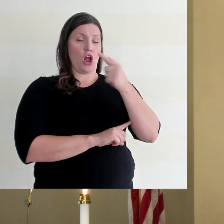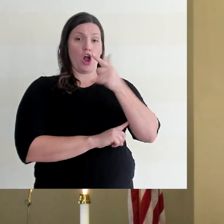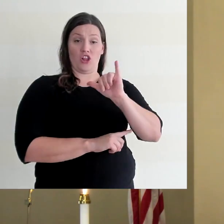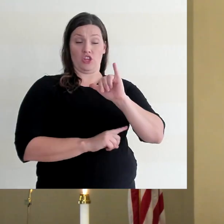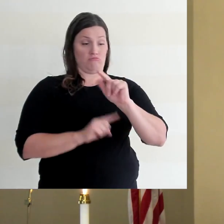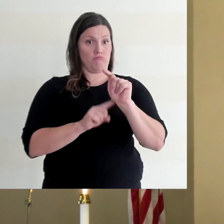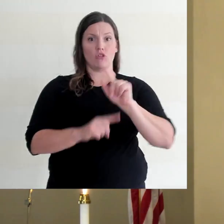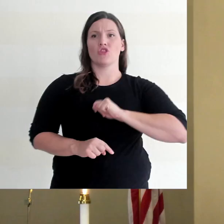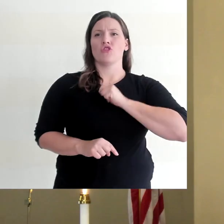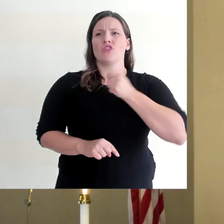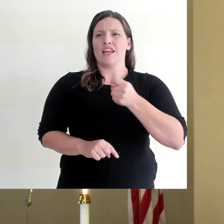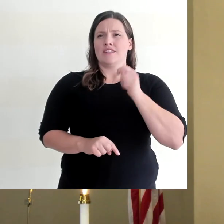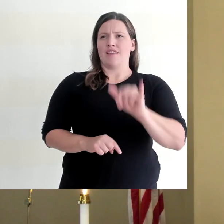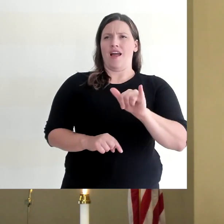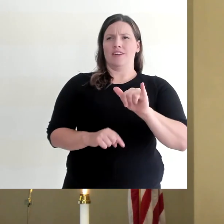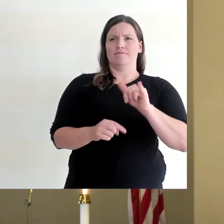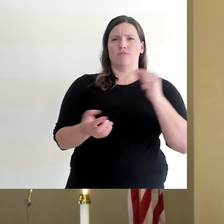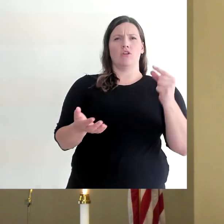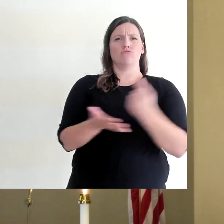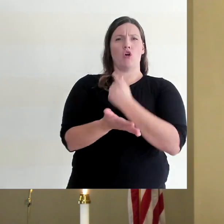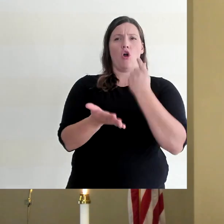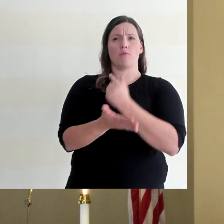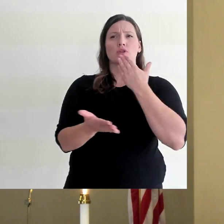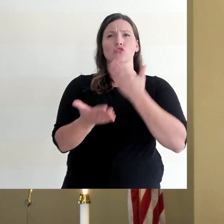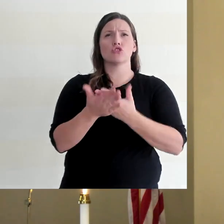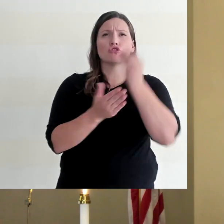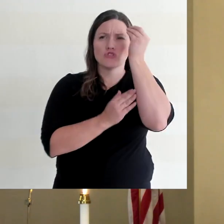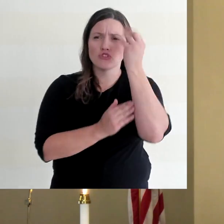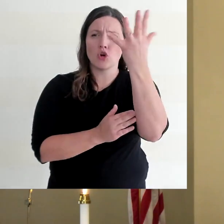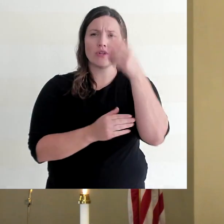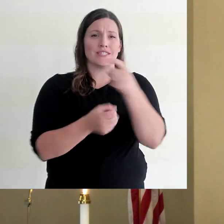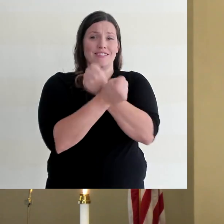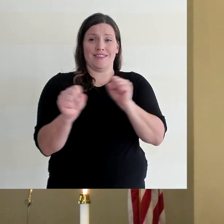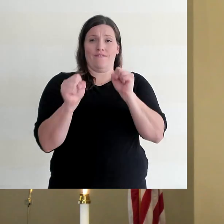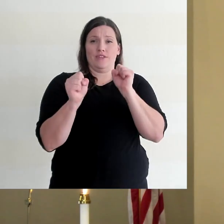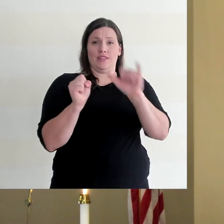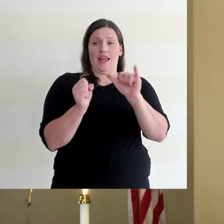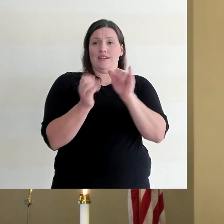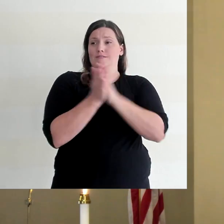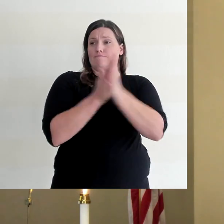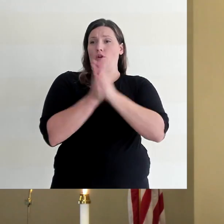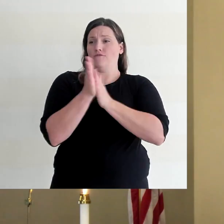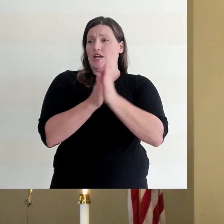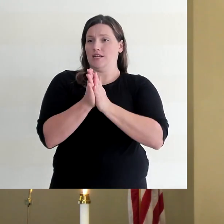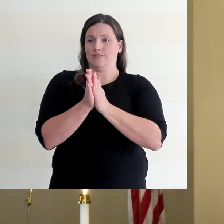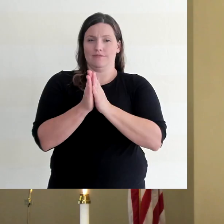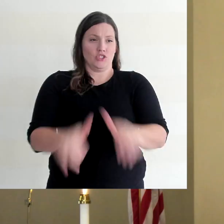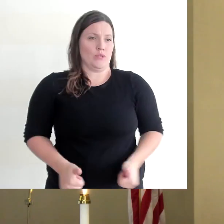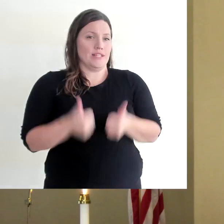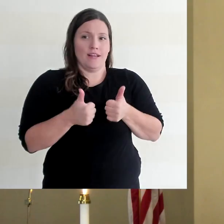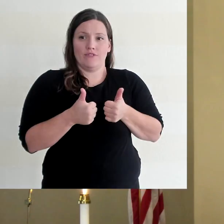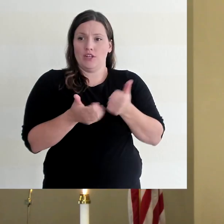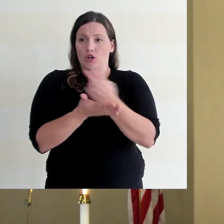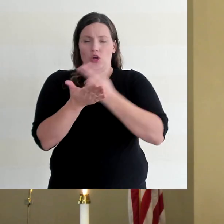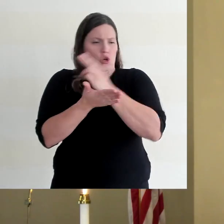The gospel good news about Jesus and his salvation then motivates you to live a